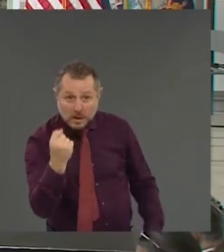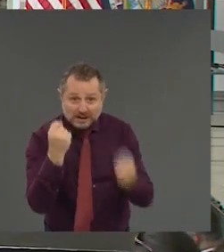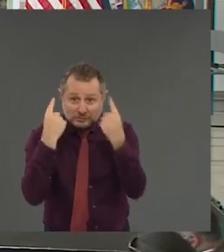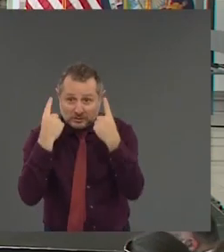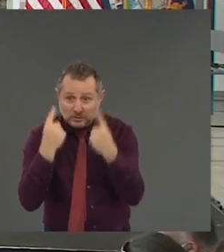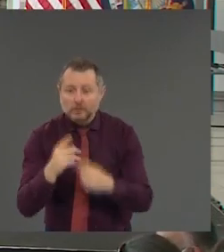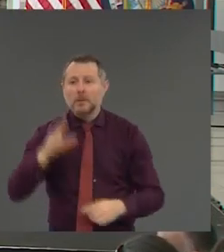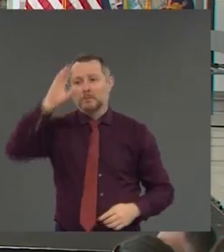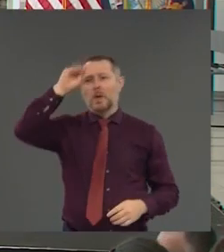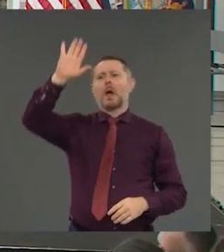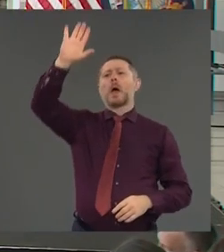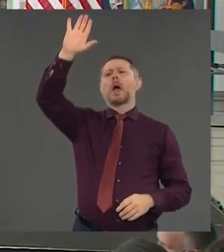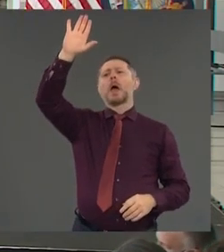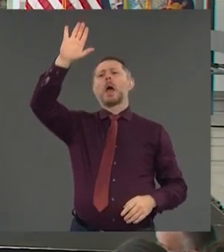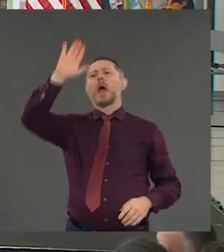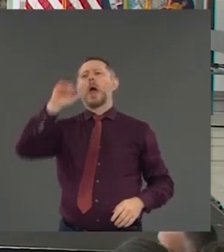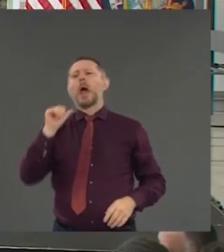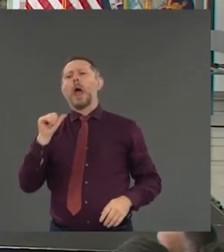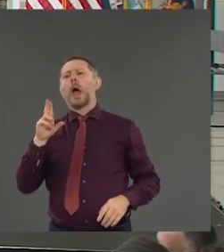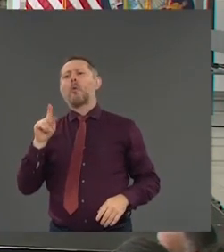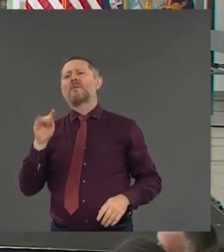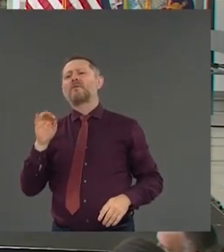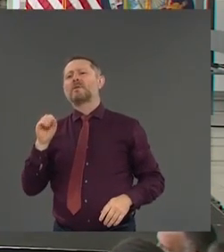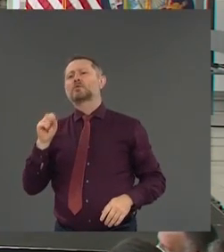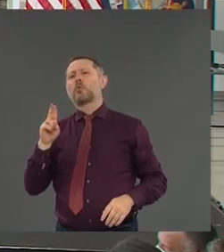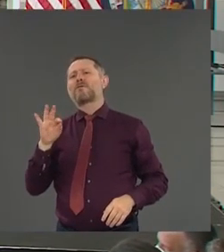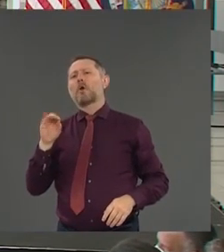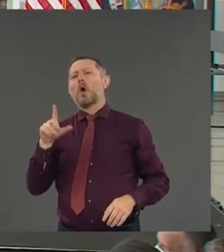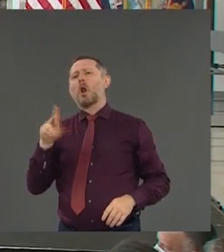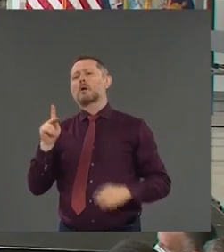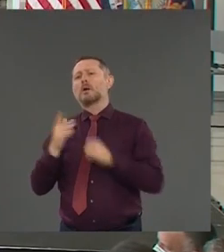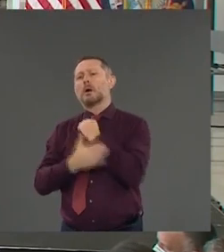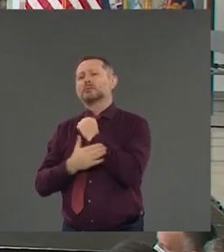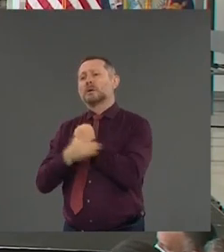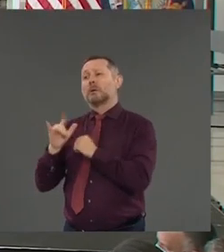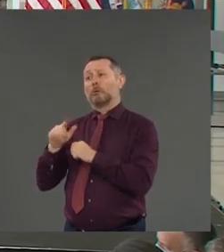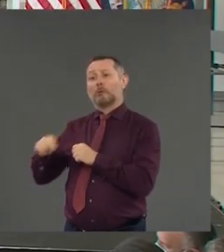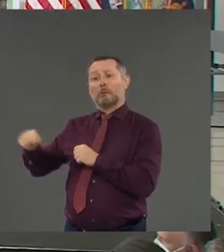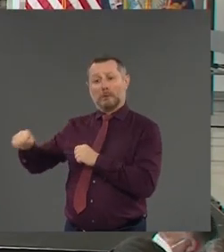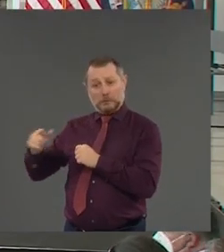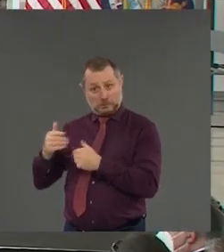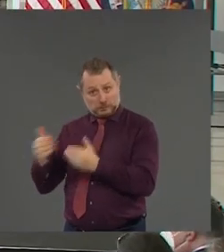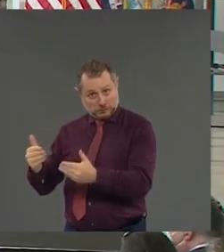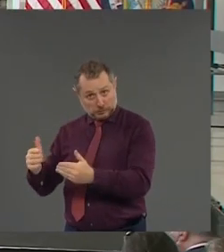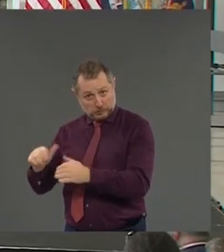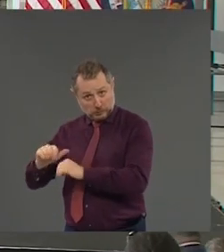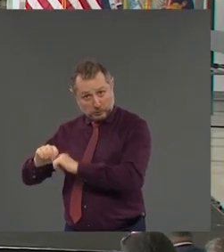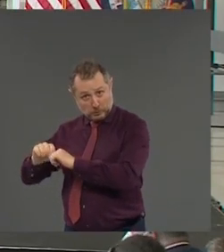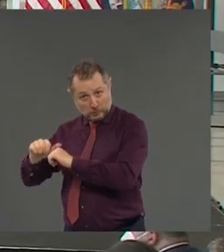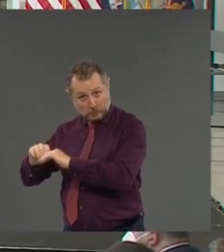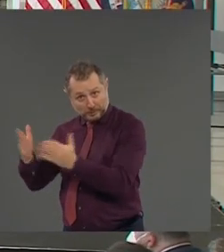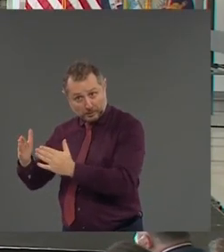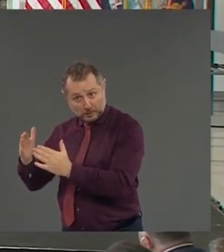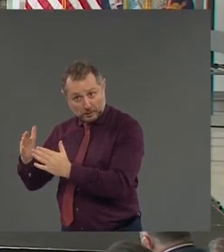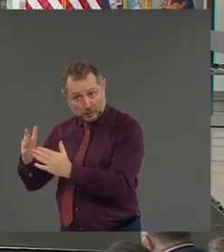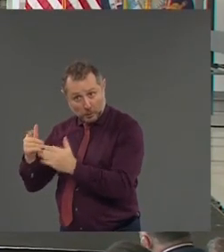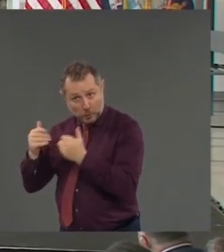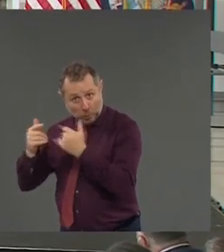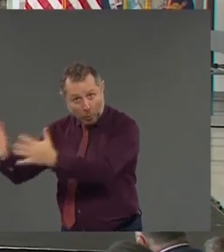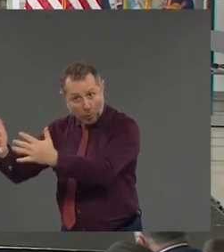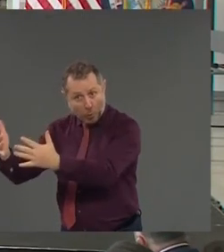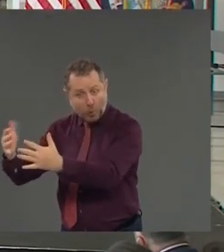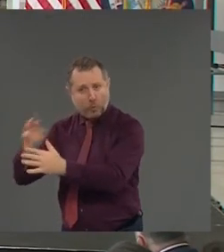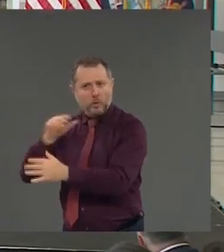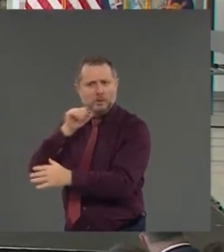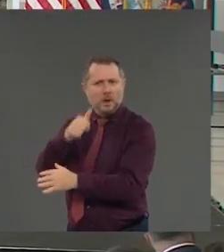officials have said it's up to municipalities if they want to open outdoor pools this summer. Those municipalities are saying they're looking for guidance from the